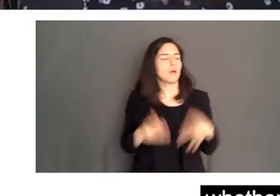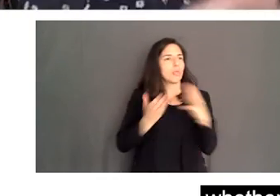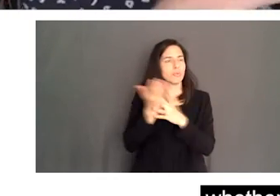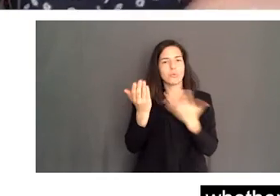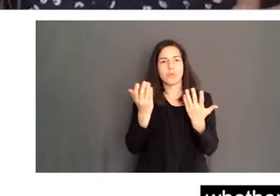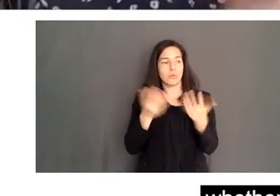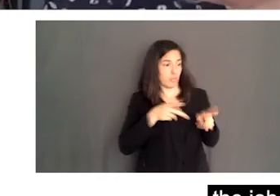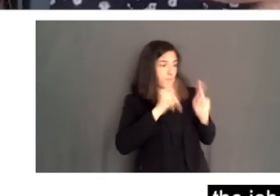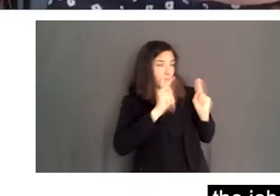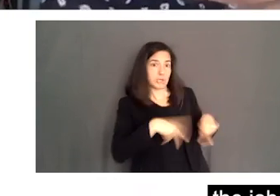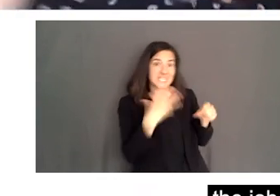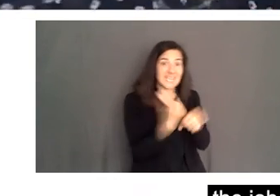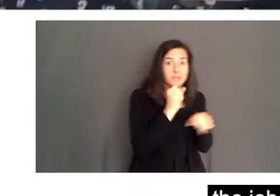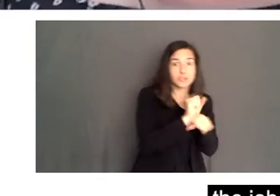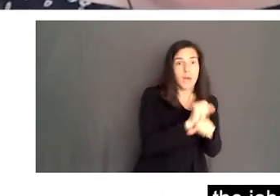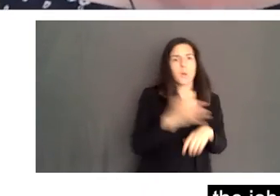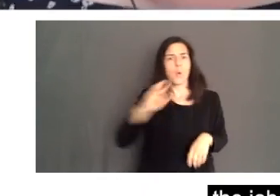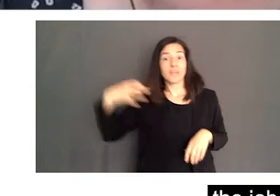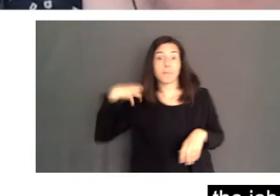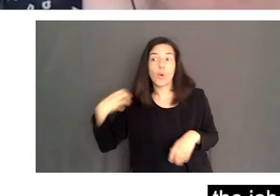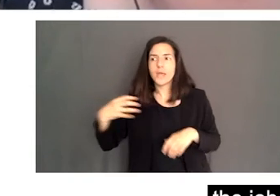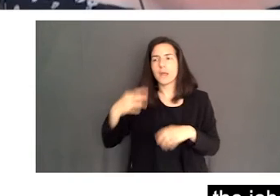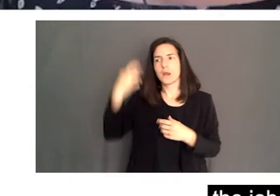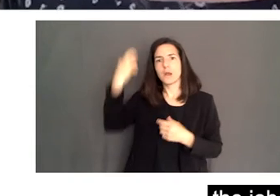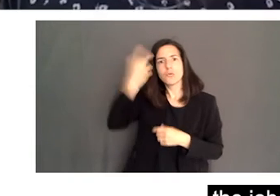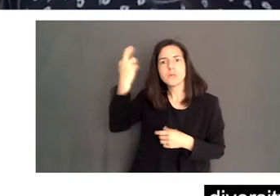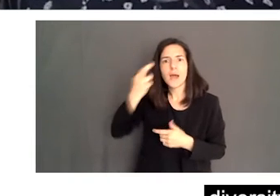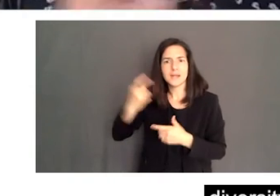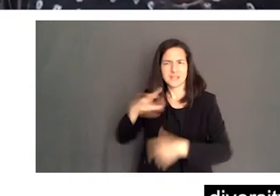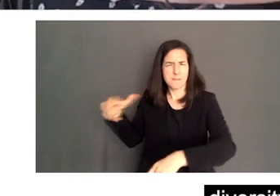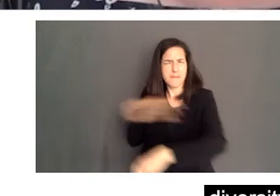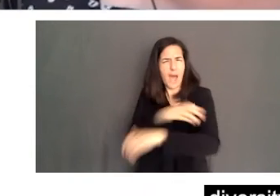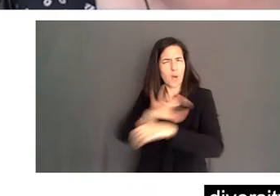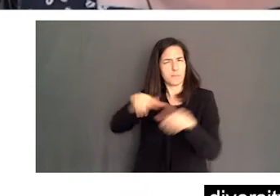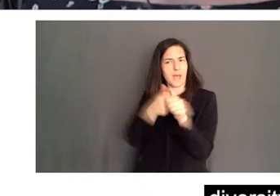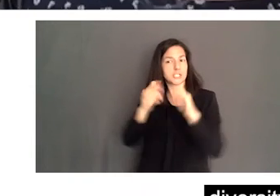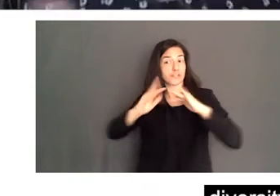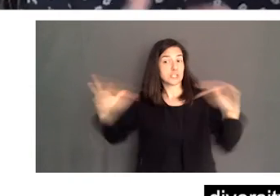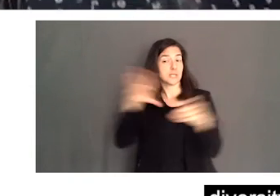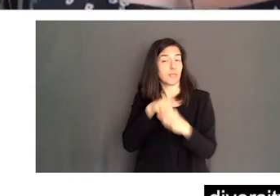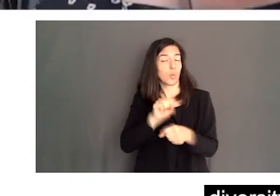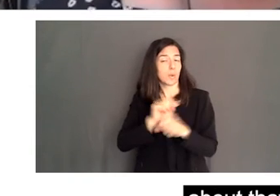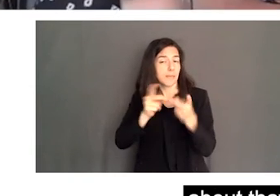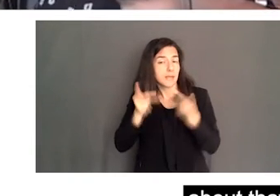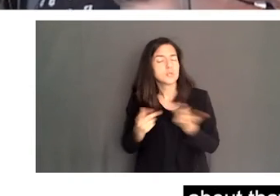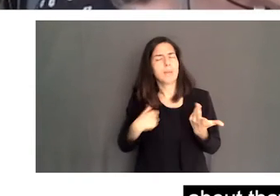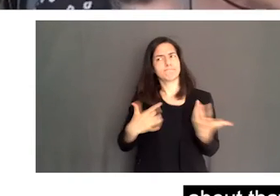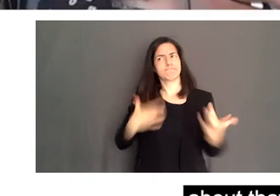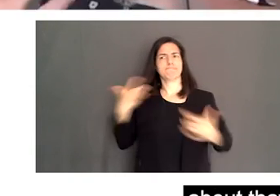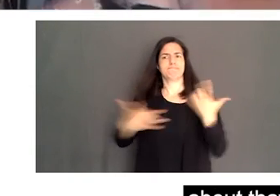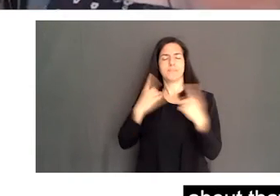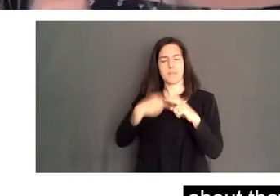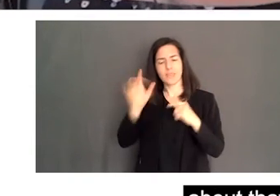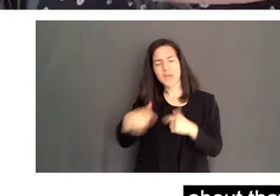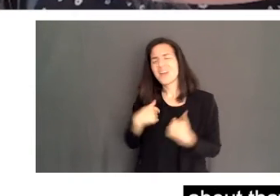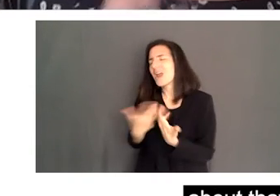through them, the person getting the job or the employer realizing the power of diversity in the workplace. So I'm really excited about that. And I